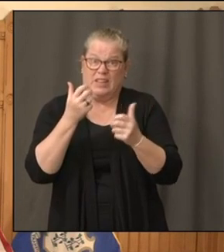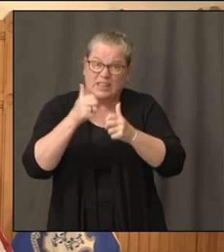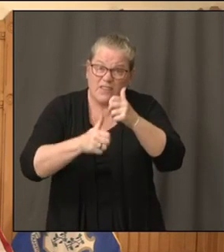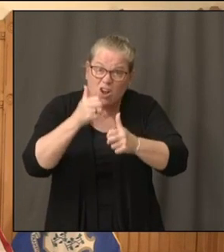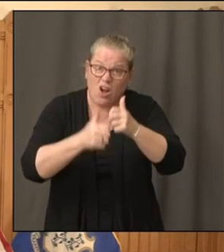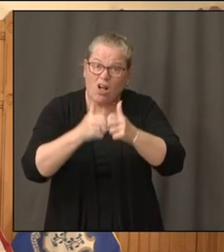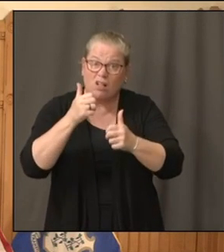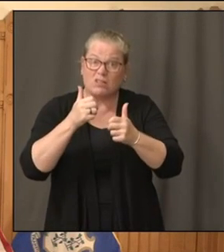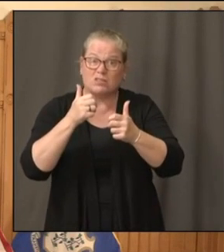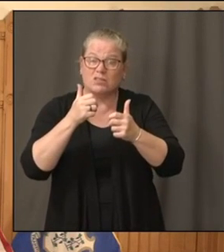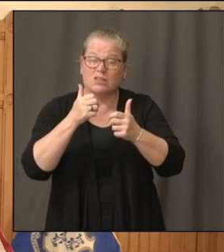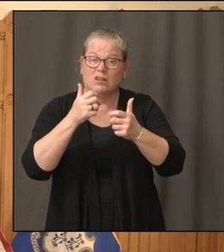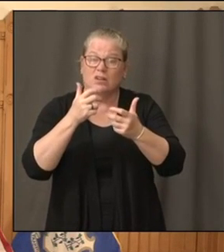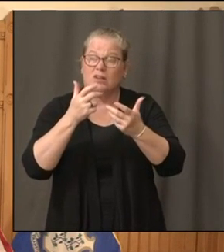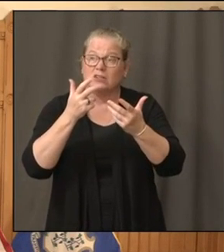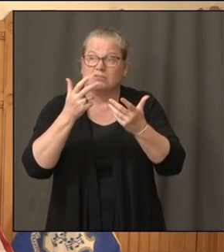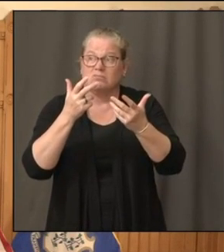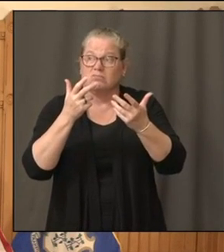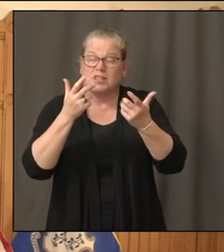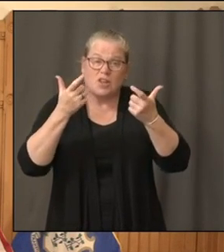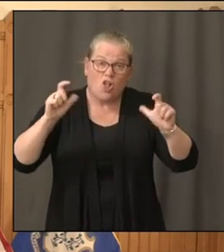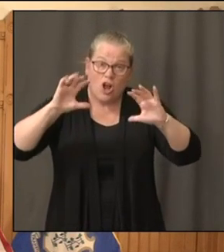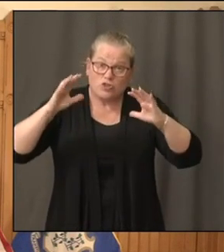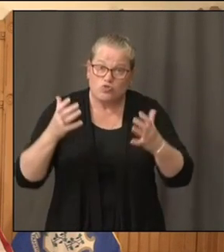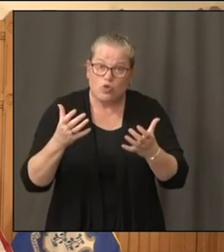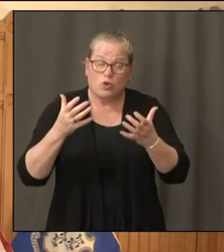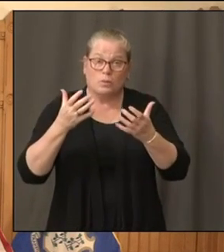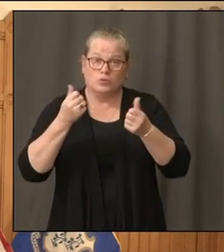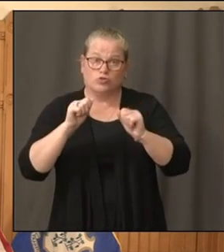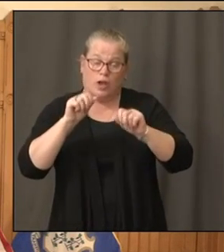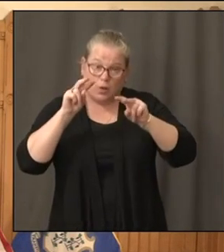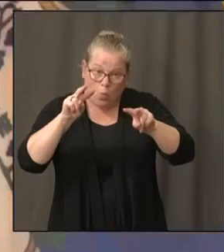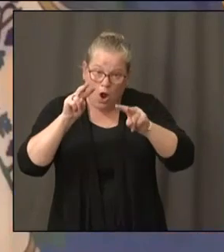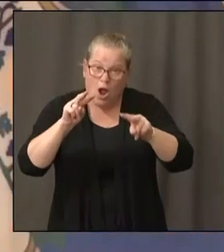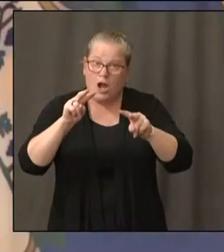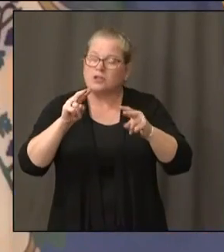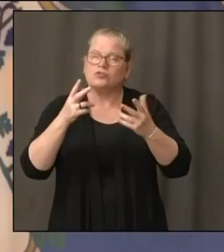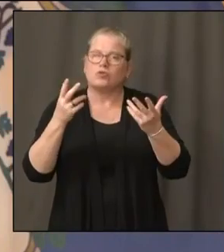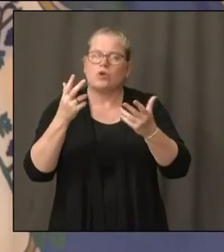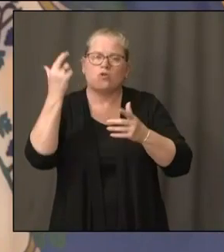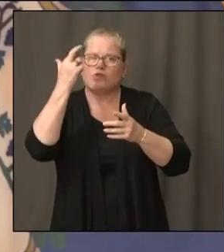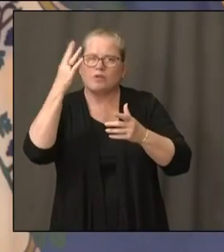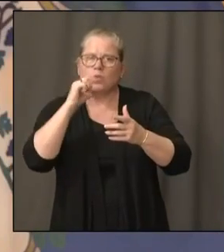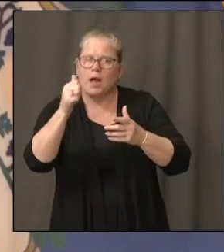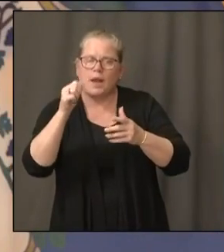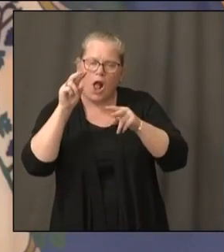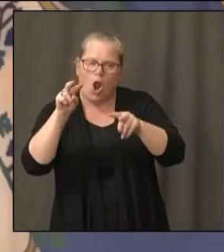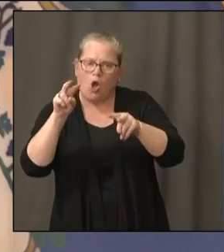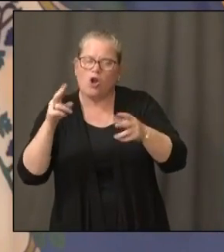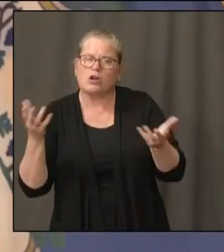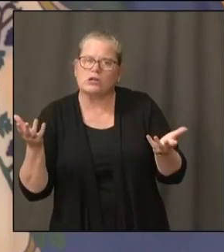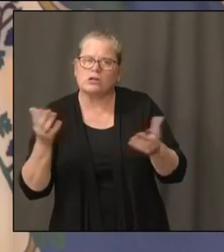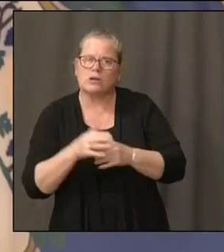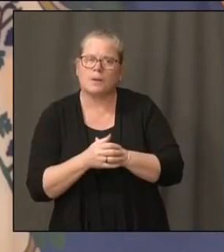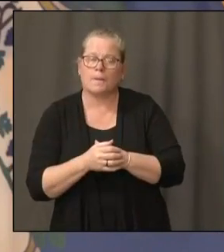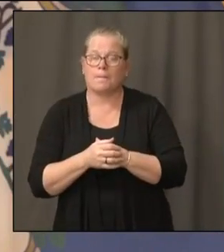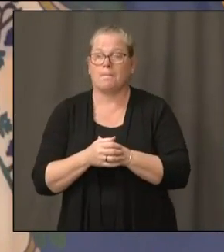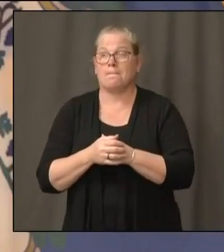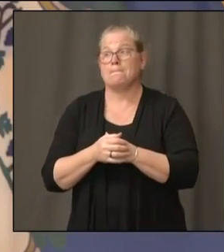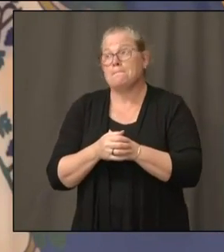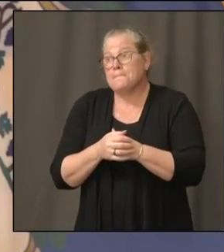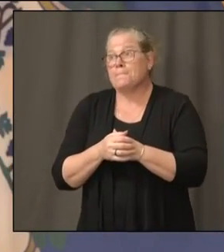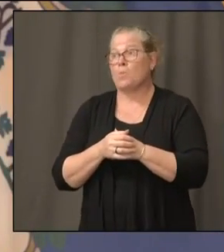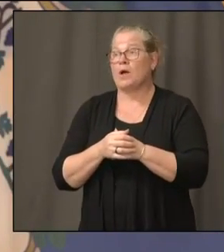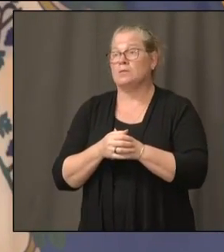or too large a group to get our arms around? I don't know if it's too large a group, but we certainly sent the